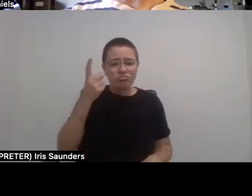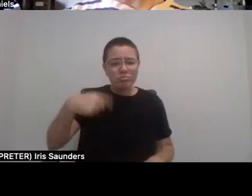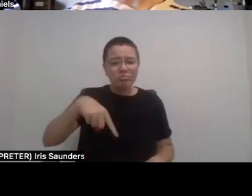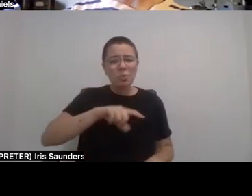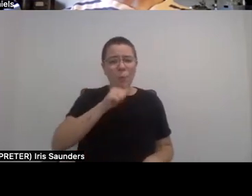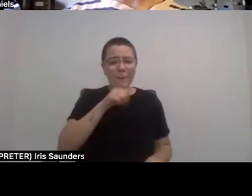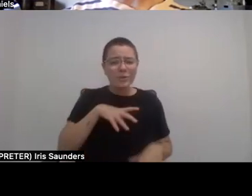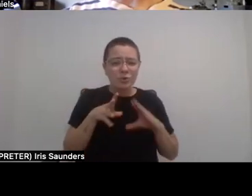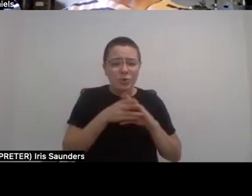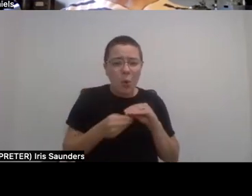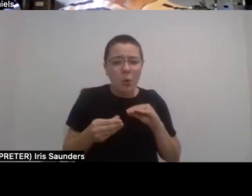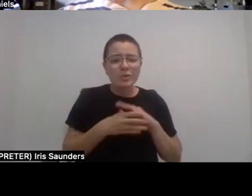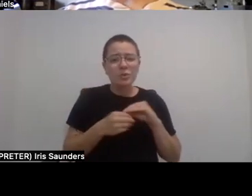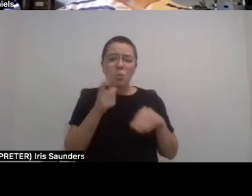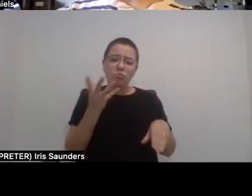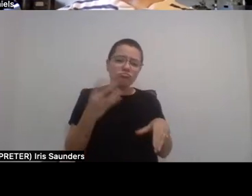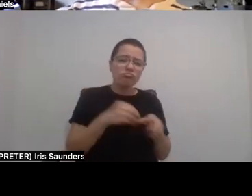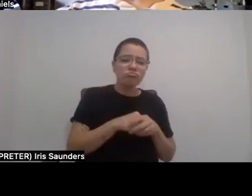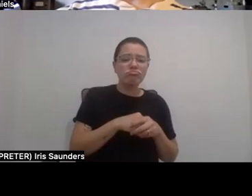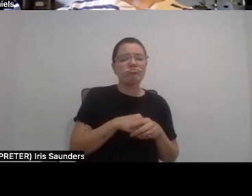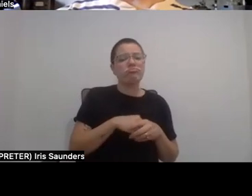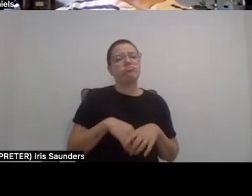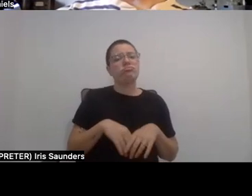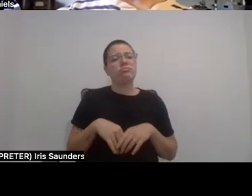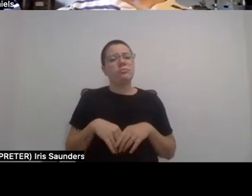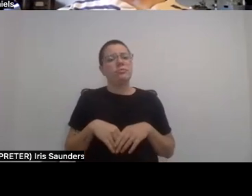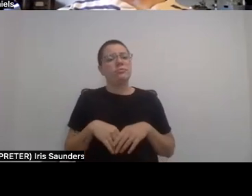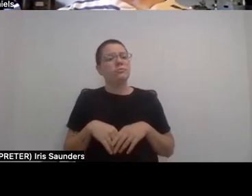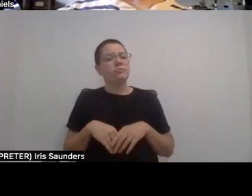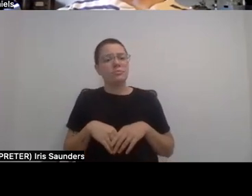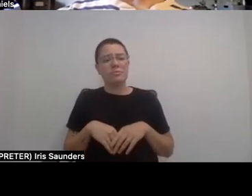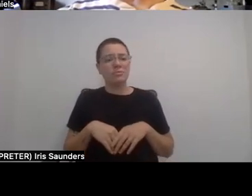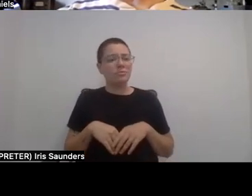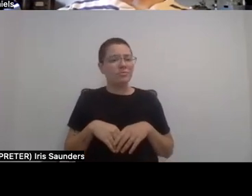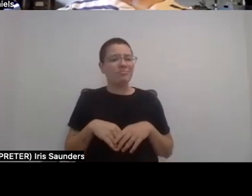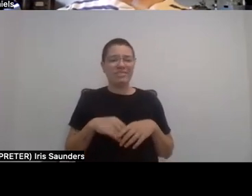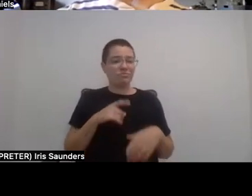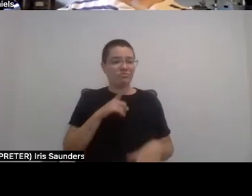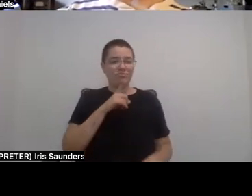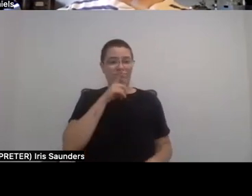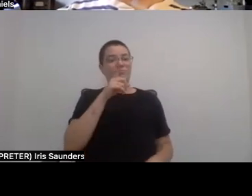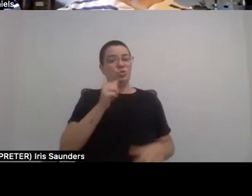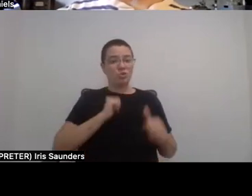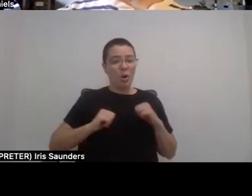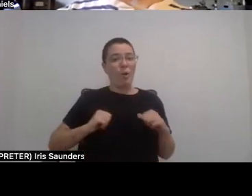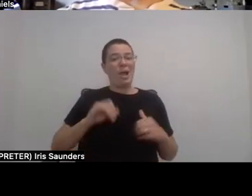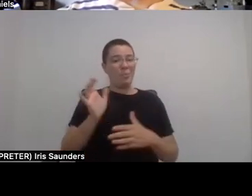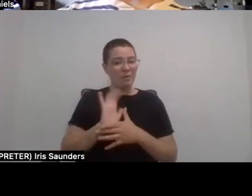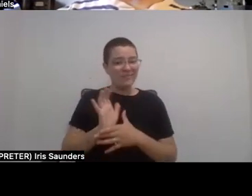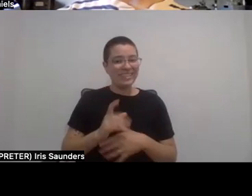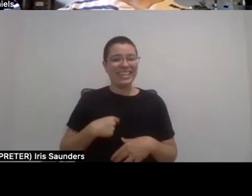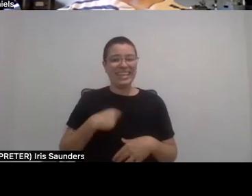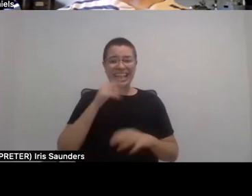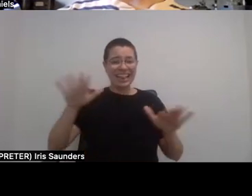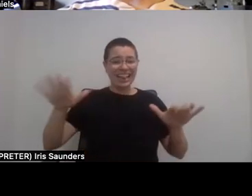who's going to be involved in the documentary and reality show. It's like, come on, I got to get this on screen.